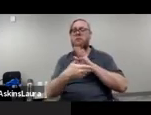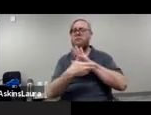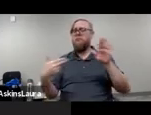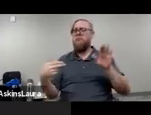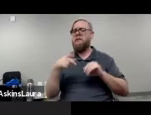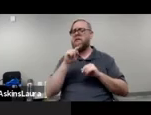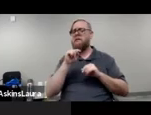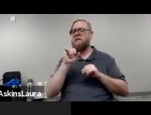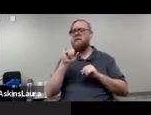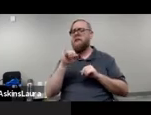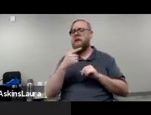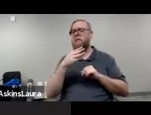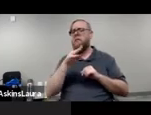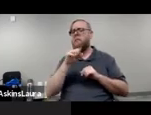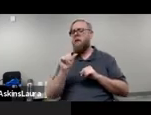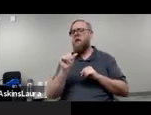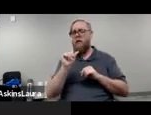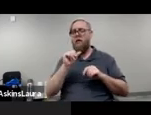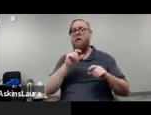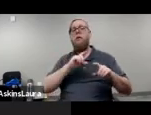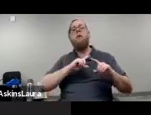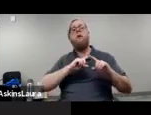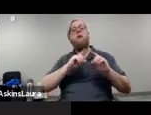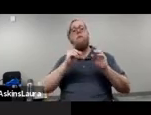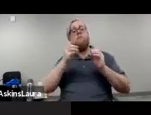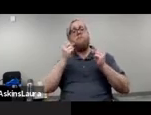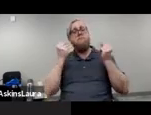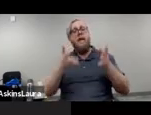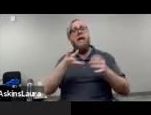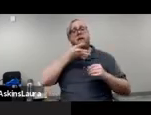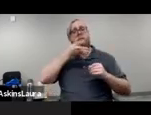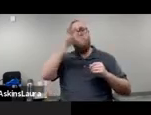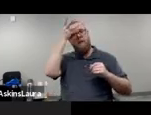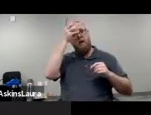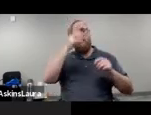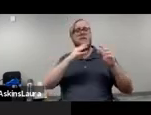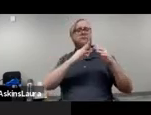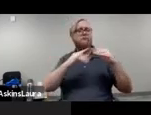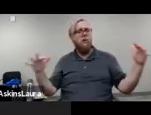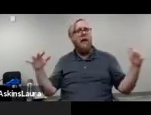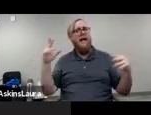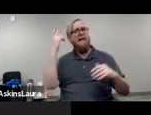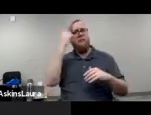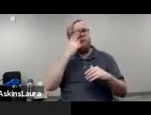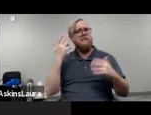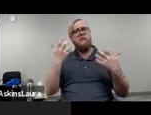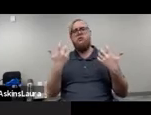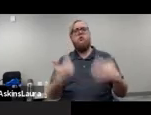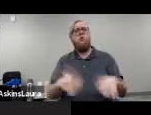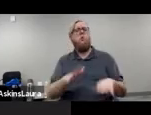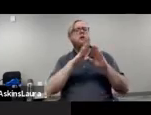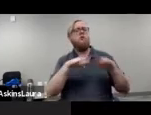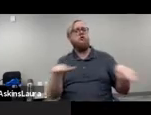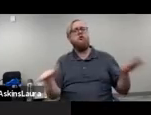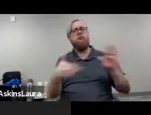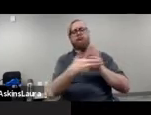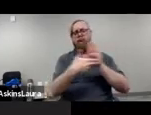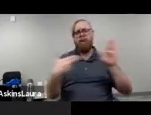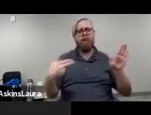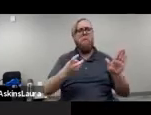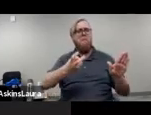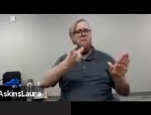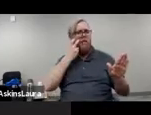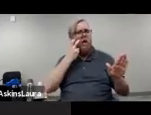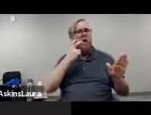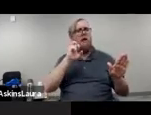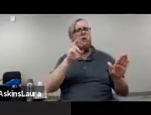A lot of parents, for a variety of reasons, do not want their children labeled as blind or having